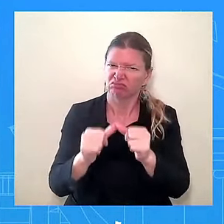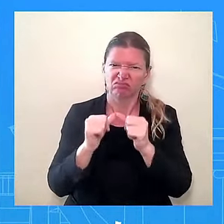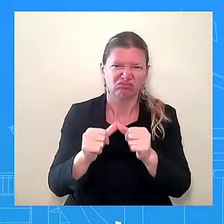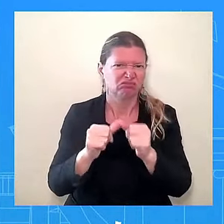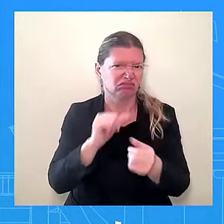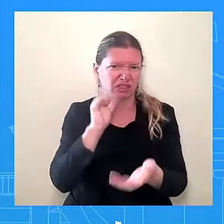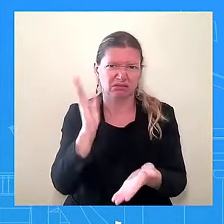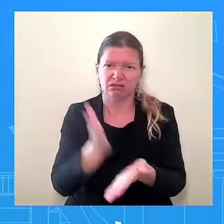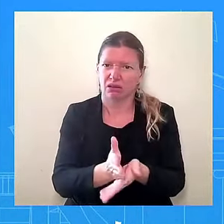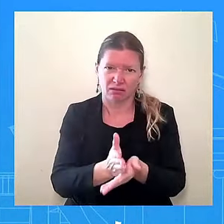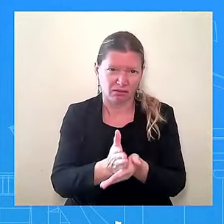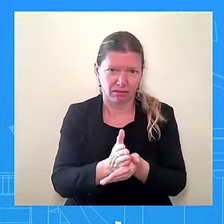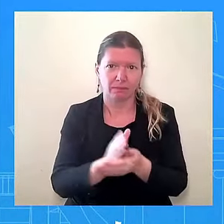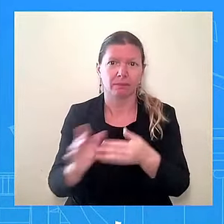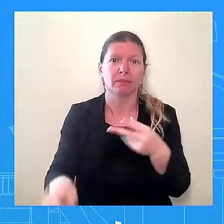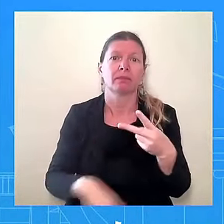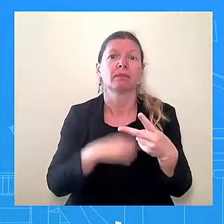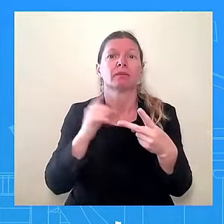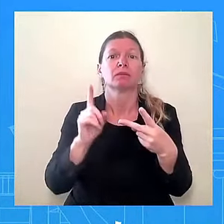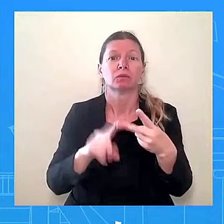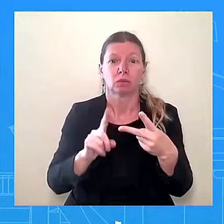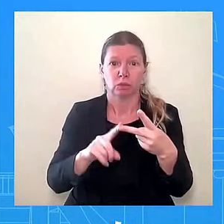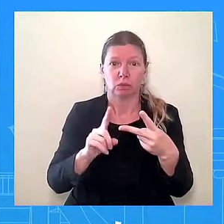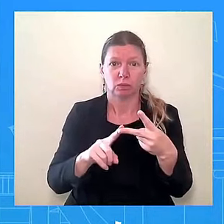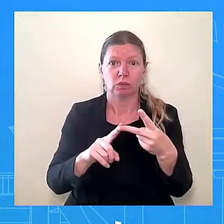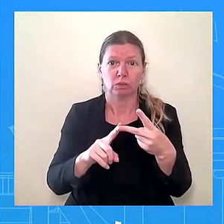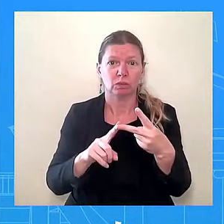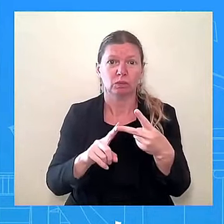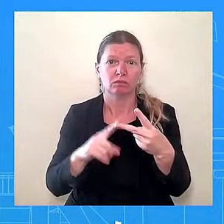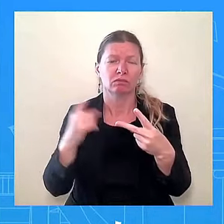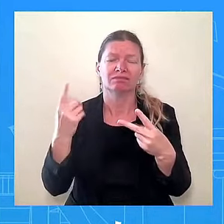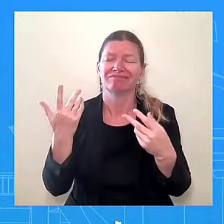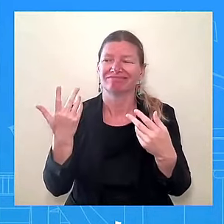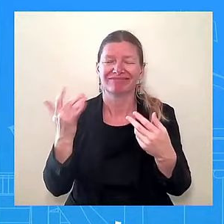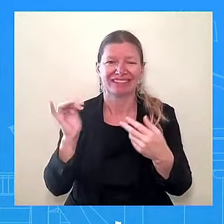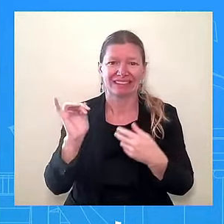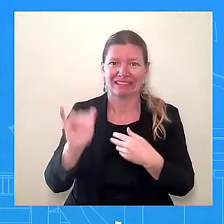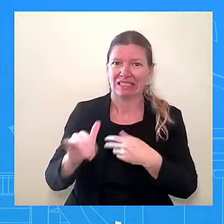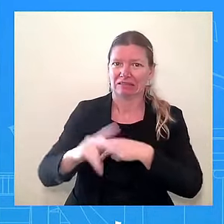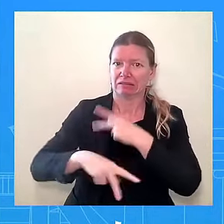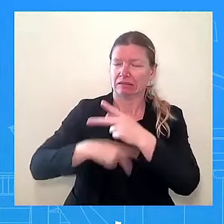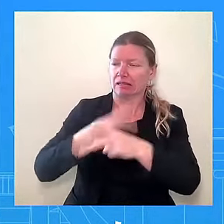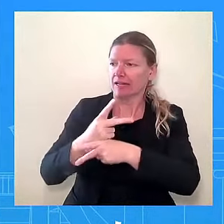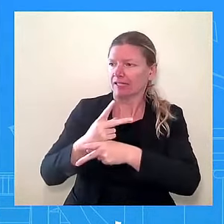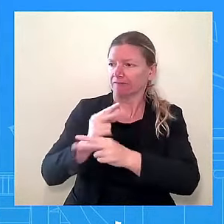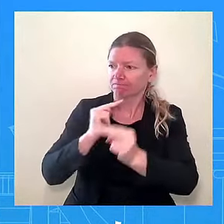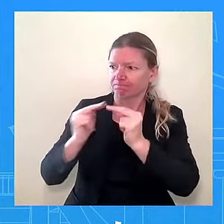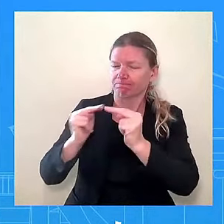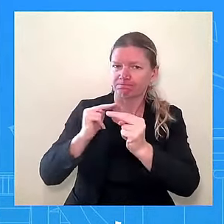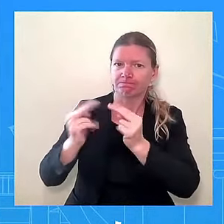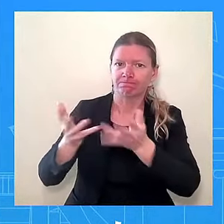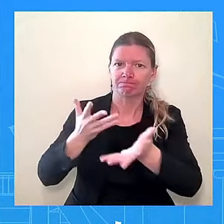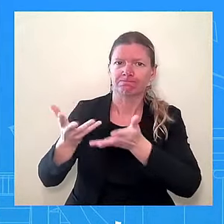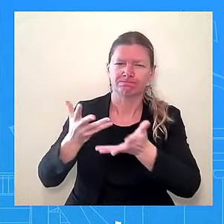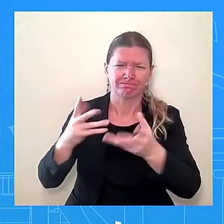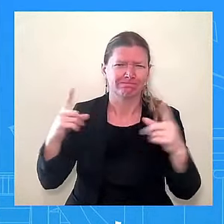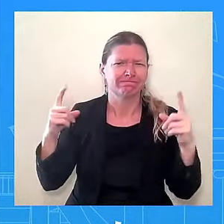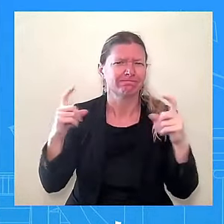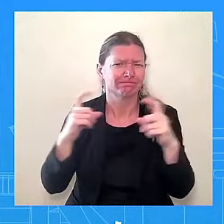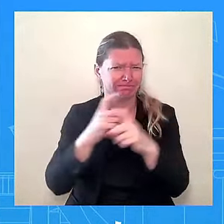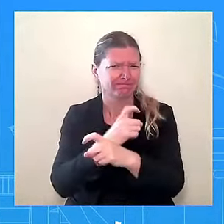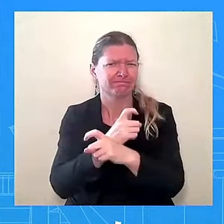alluded to earlier, it's always been complicated work. And it's not like the complications with every passing day get easier.